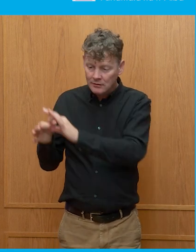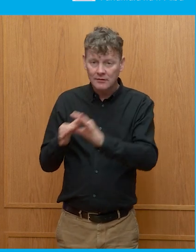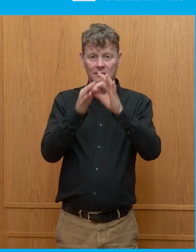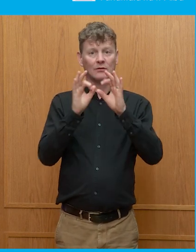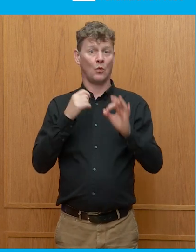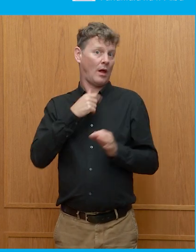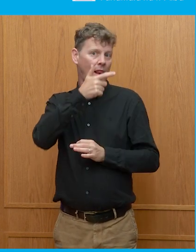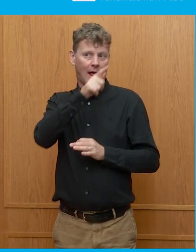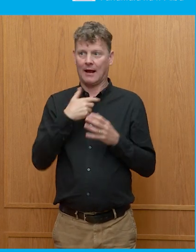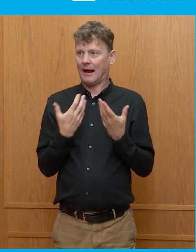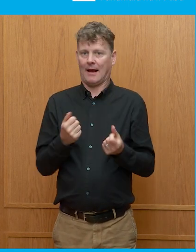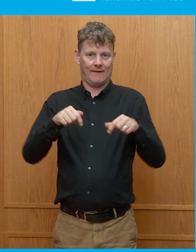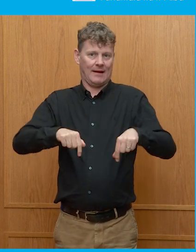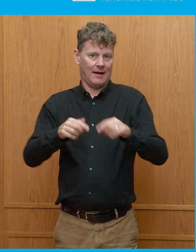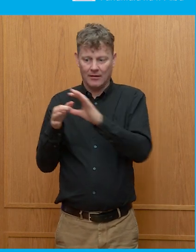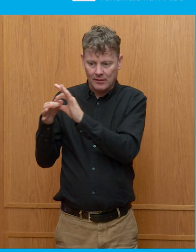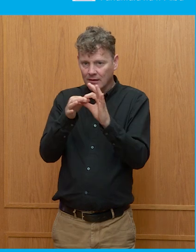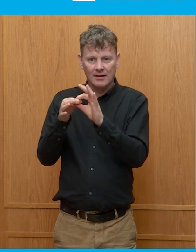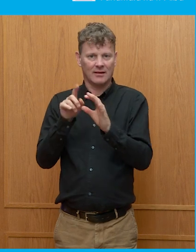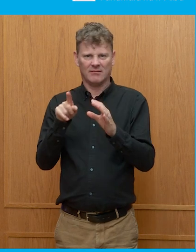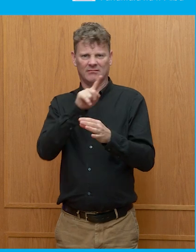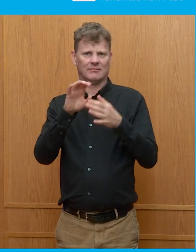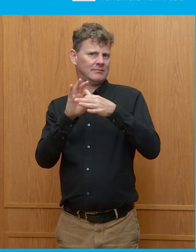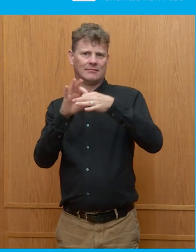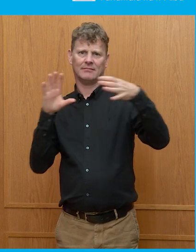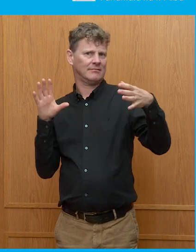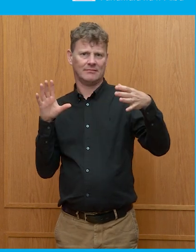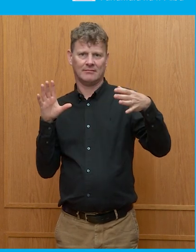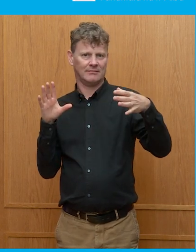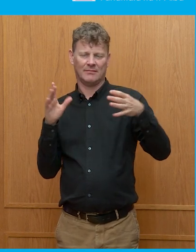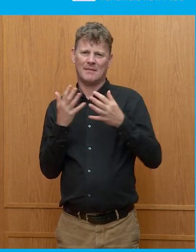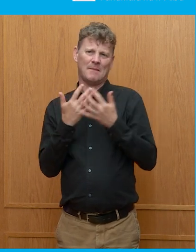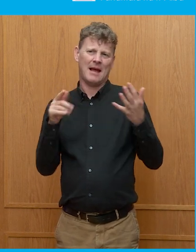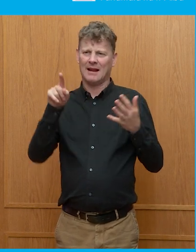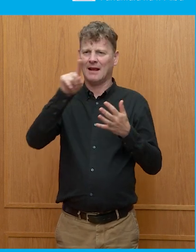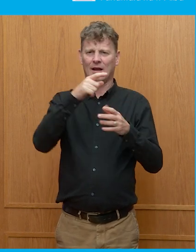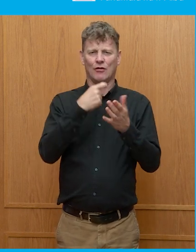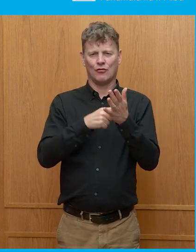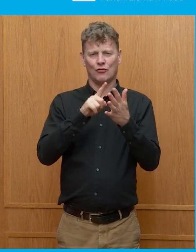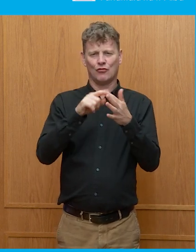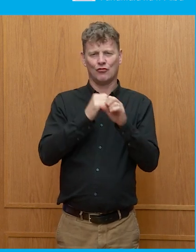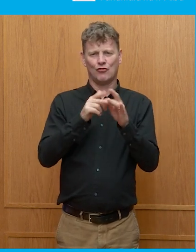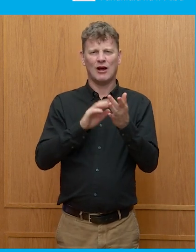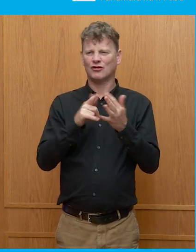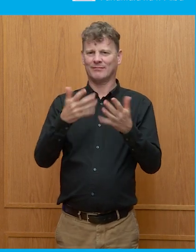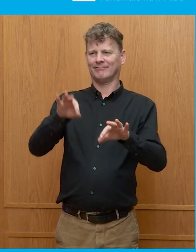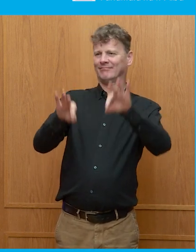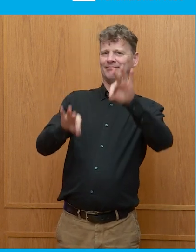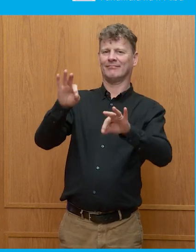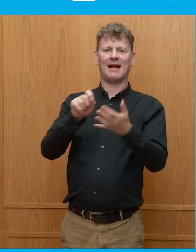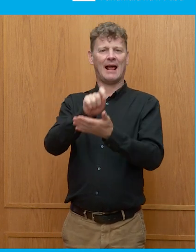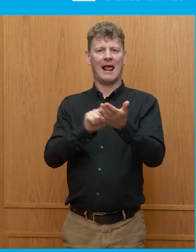experience here. But a lot of authoritarian regimes have elections for that reason.